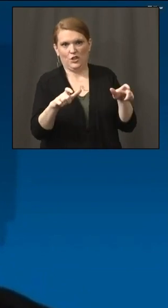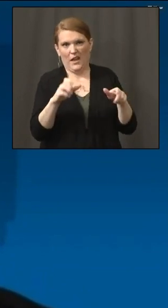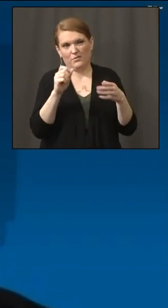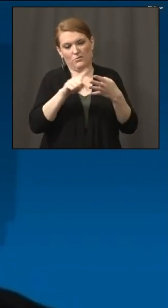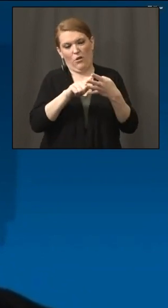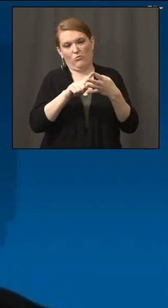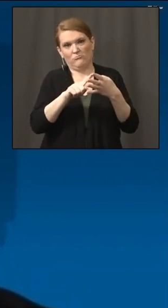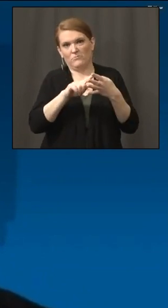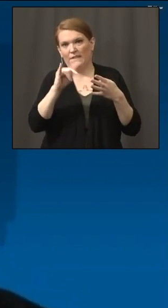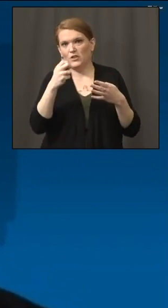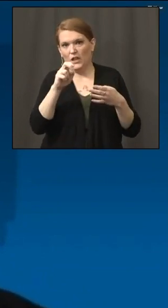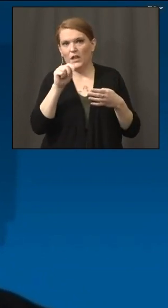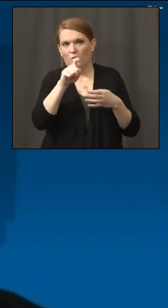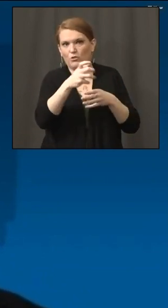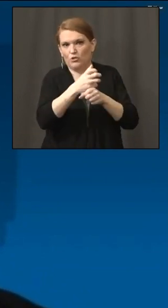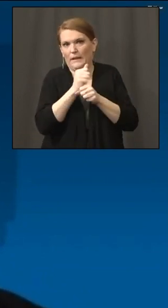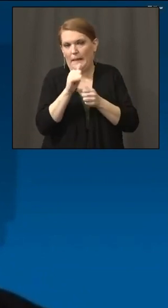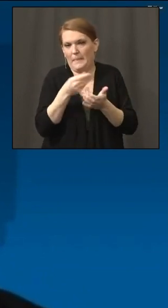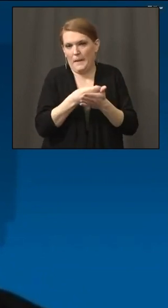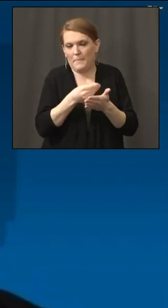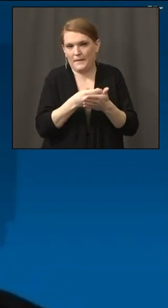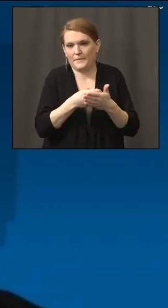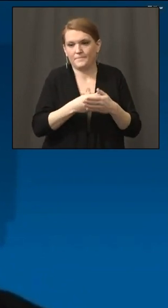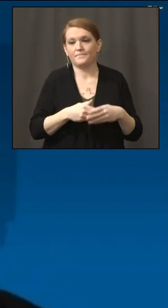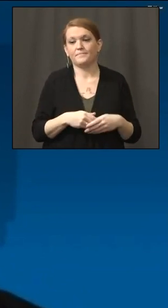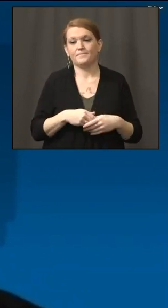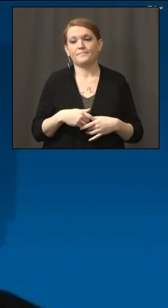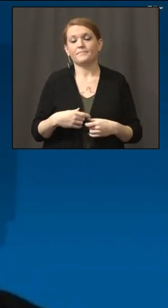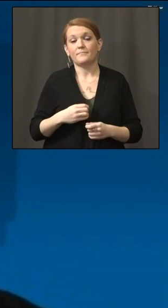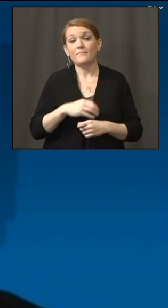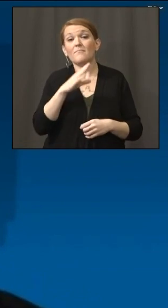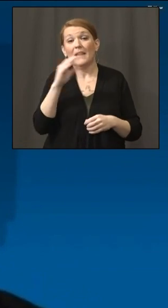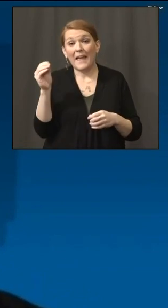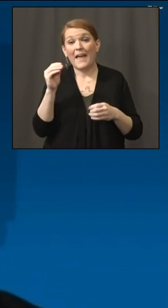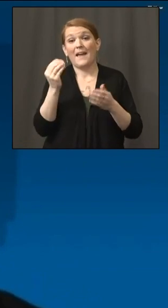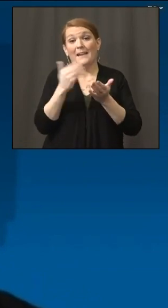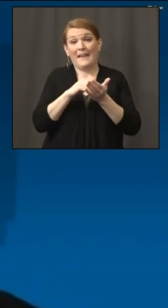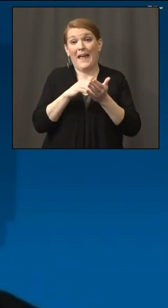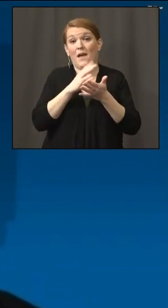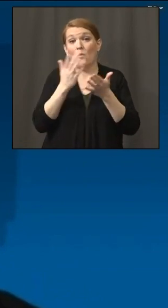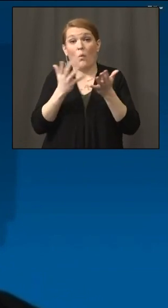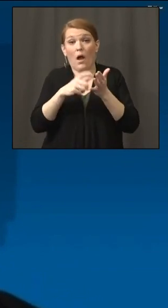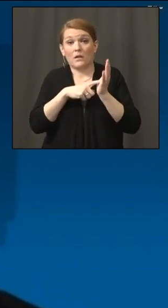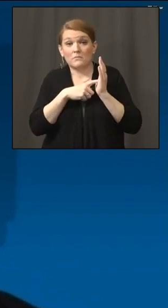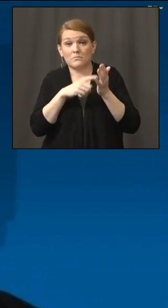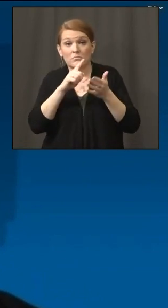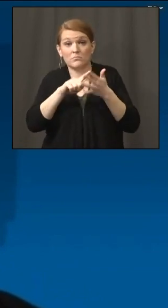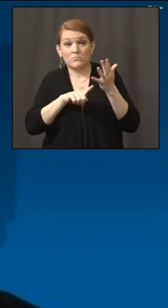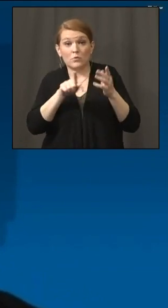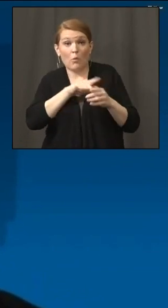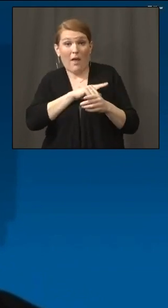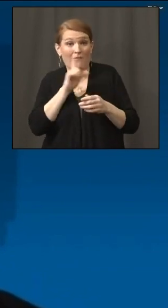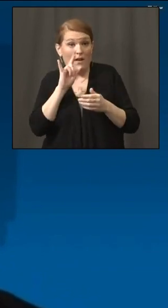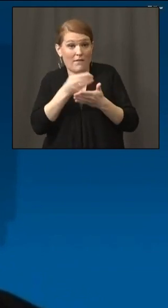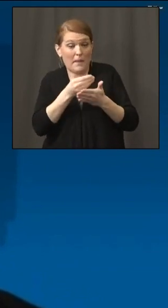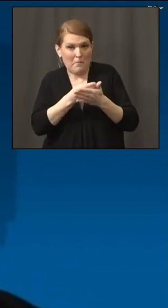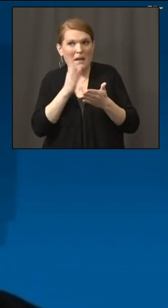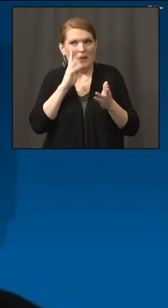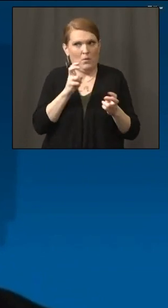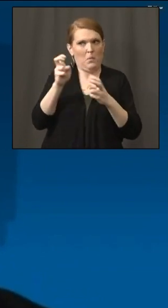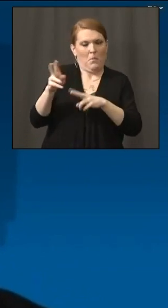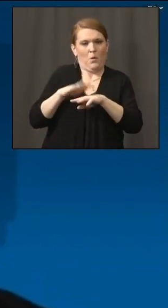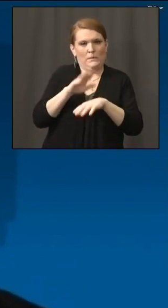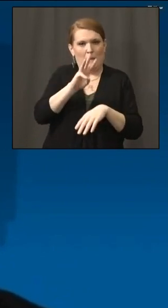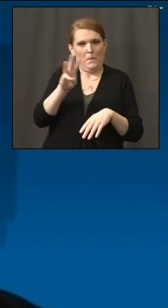look out for the final eligibility criteria that will be posted on the website and just continue to monitor your inbox